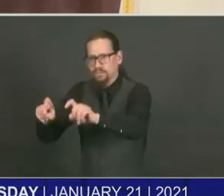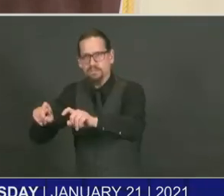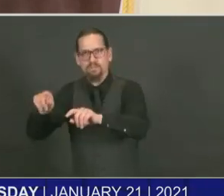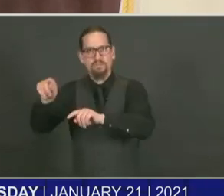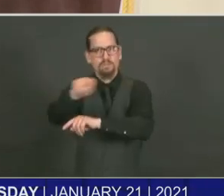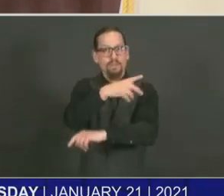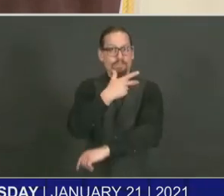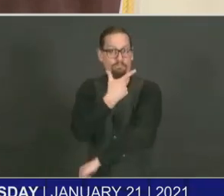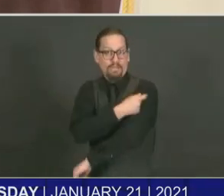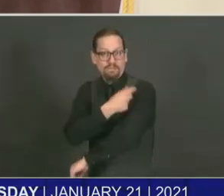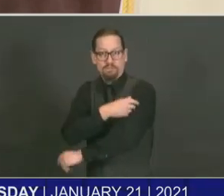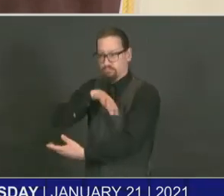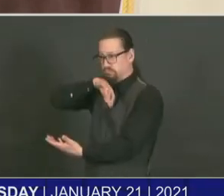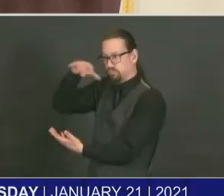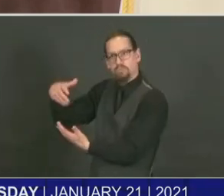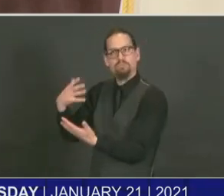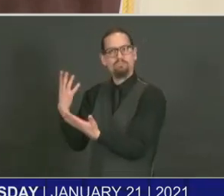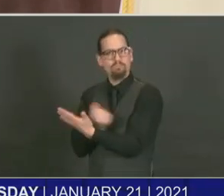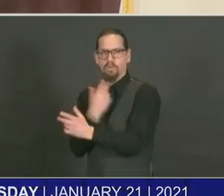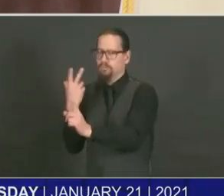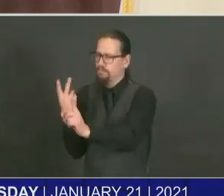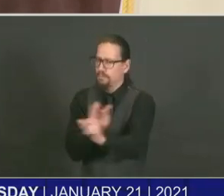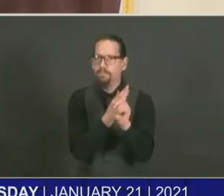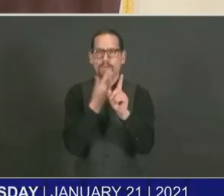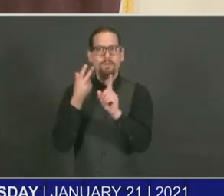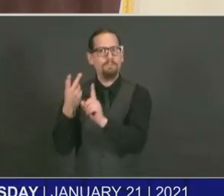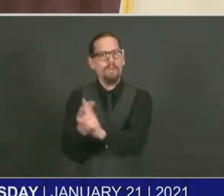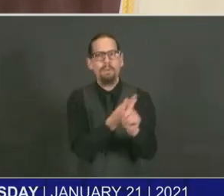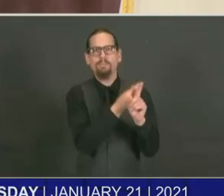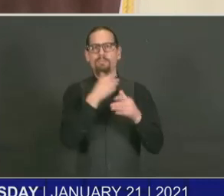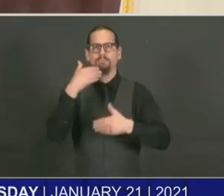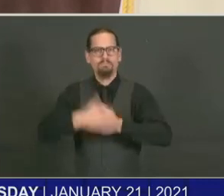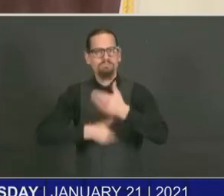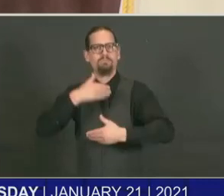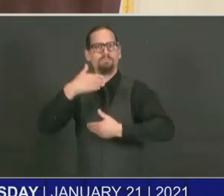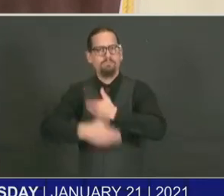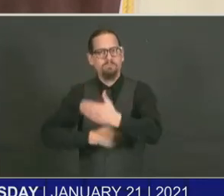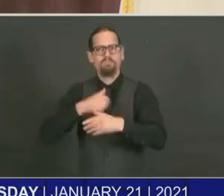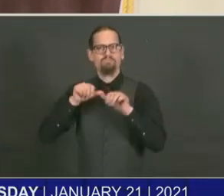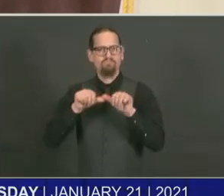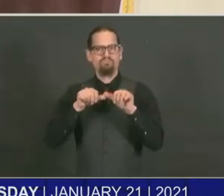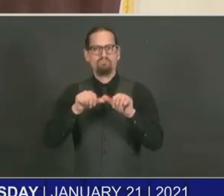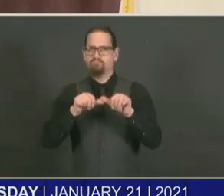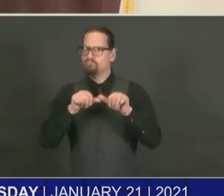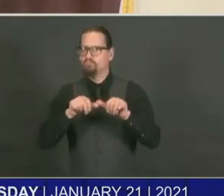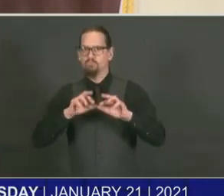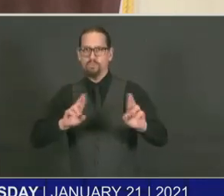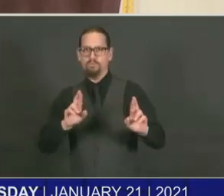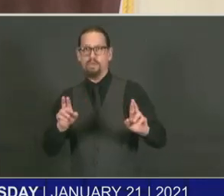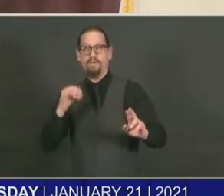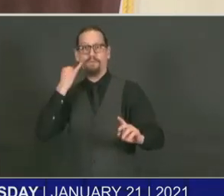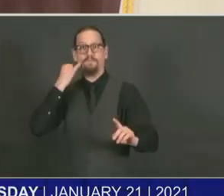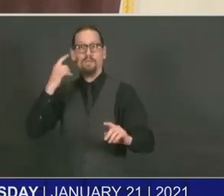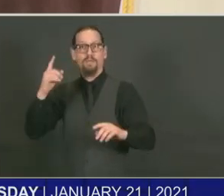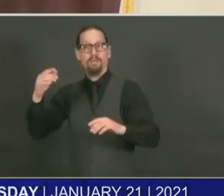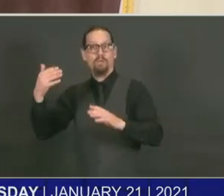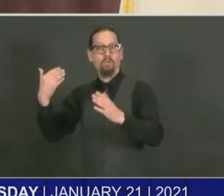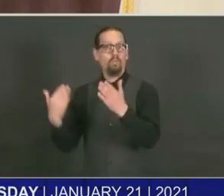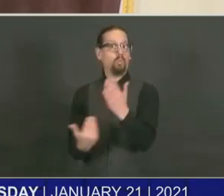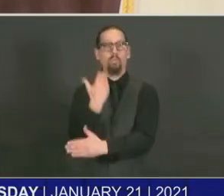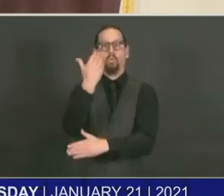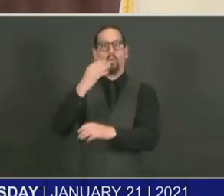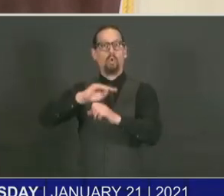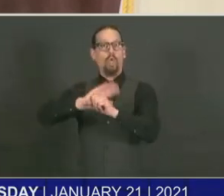That positions us for handling the new strain. We also need to prepare for colleges and